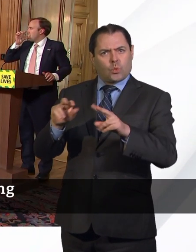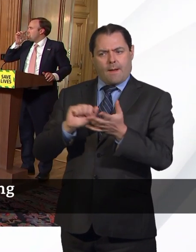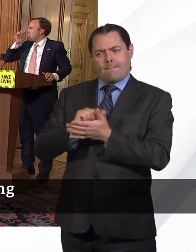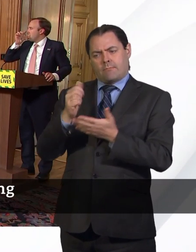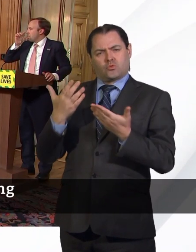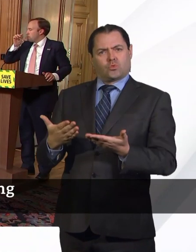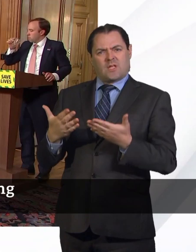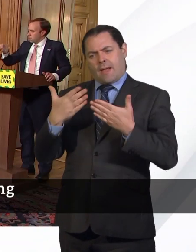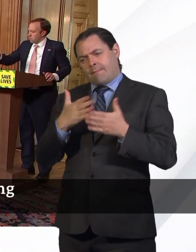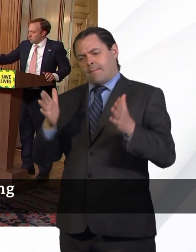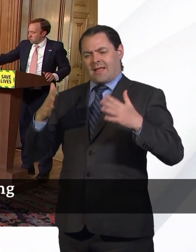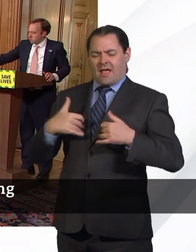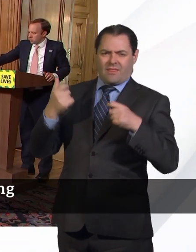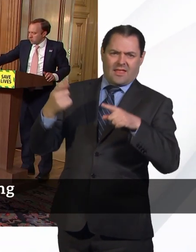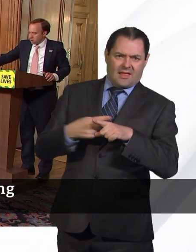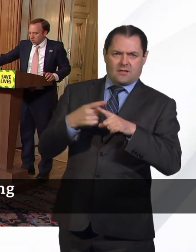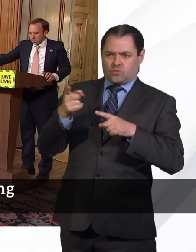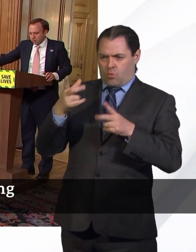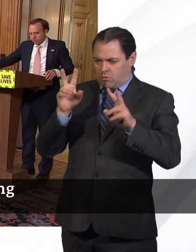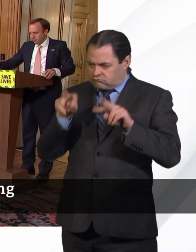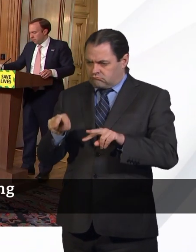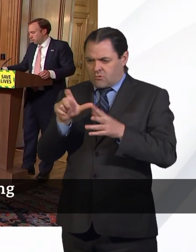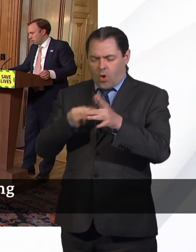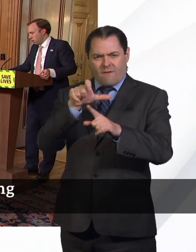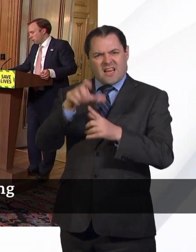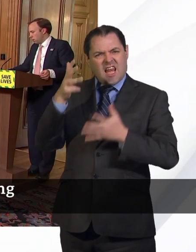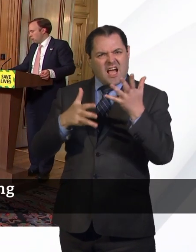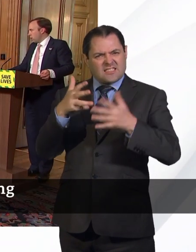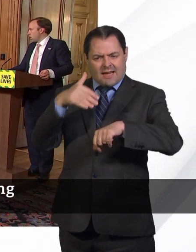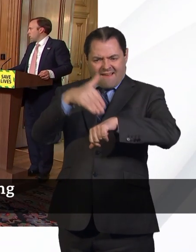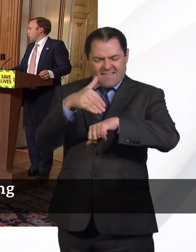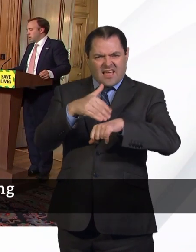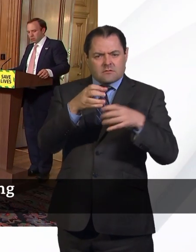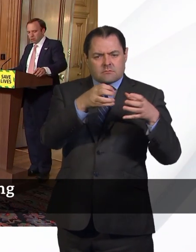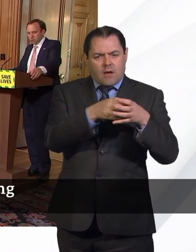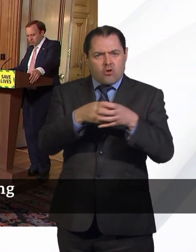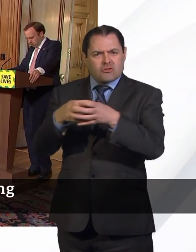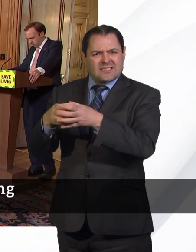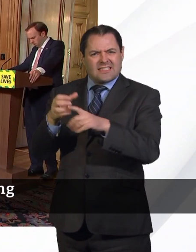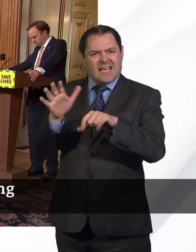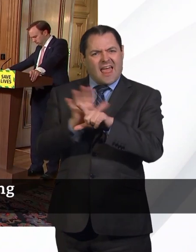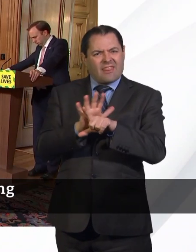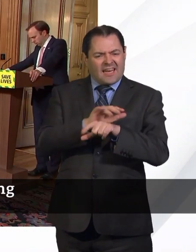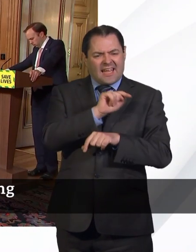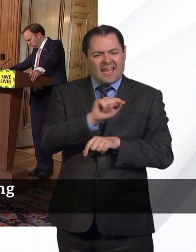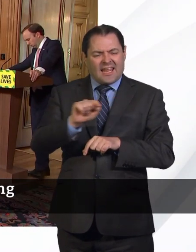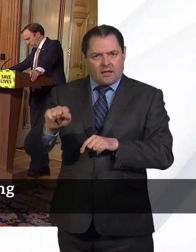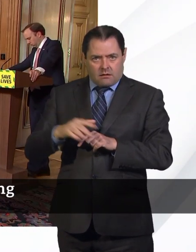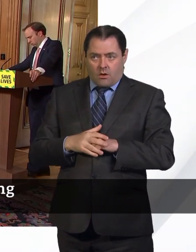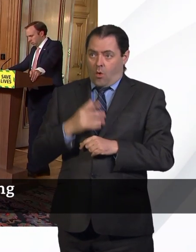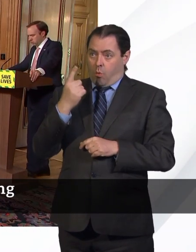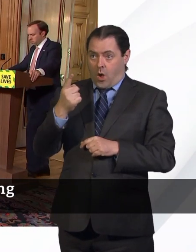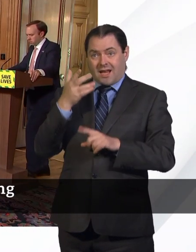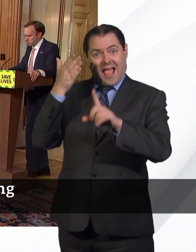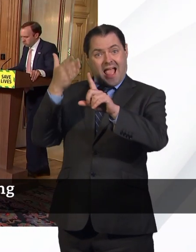today with a huge fanfare to look at how COVID-19 was affecting ethnic minorities. One of the objectives to the